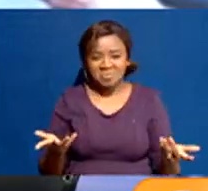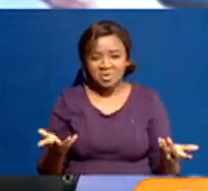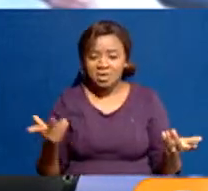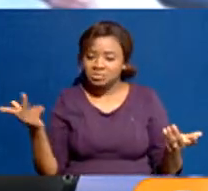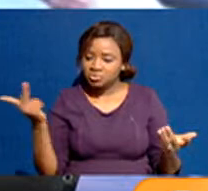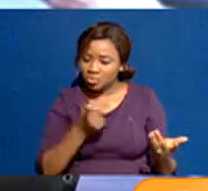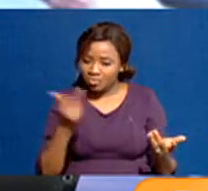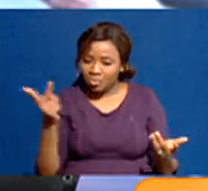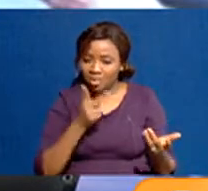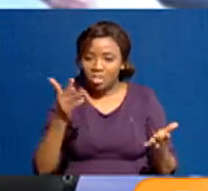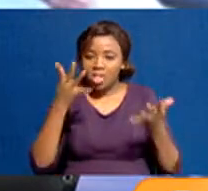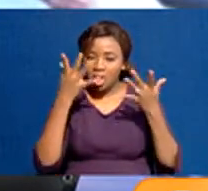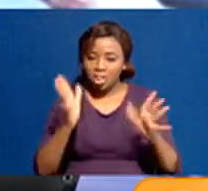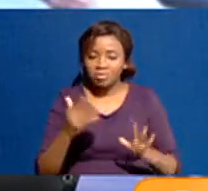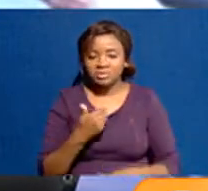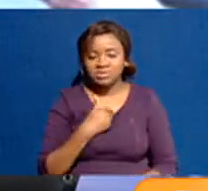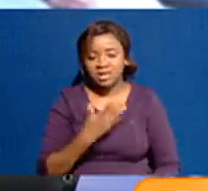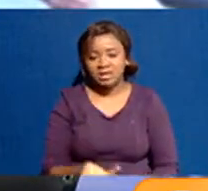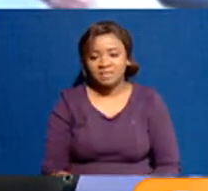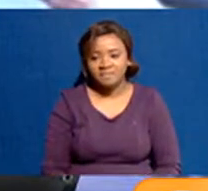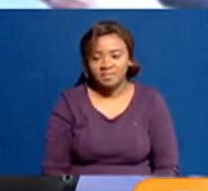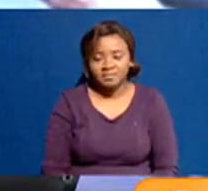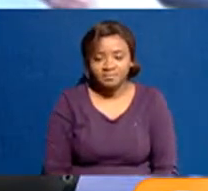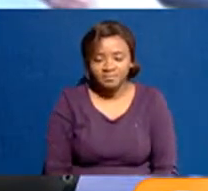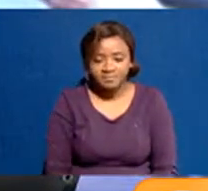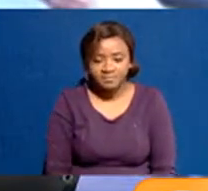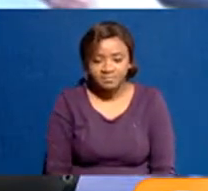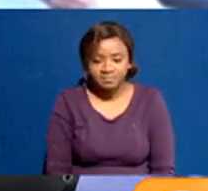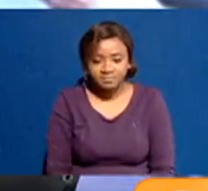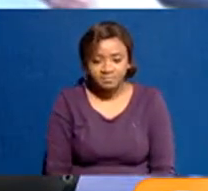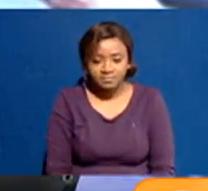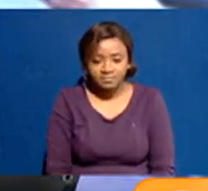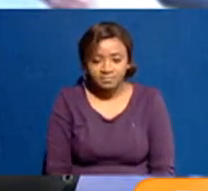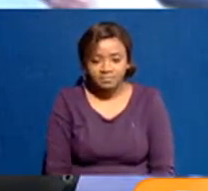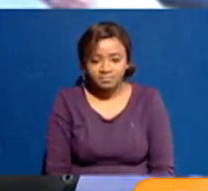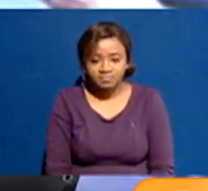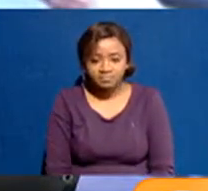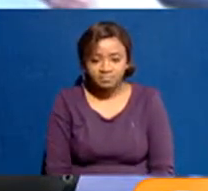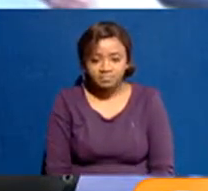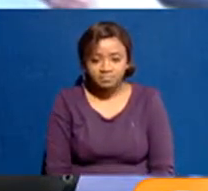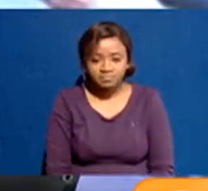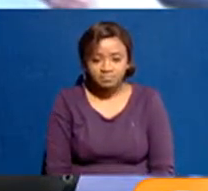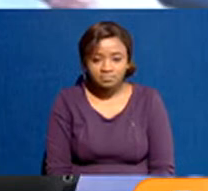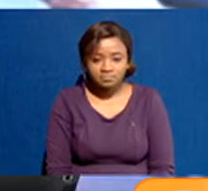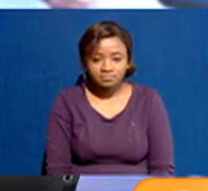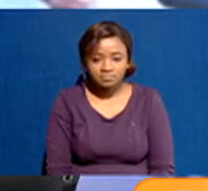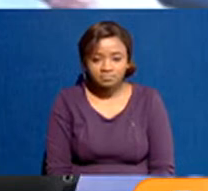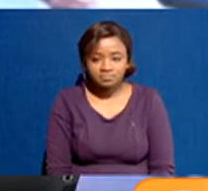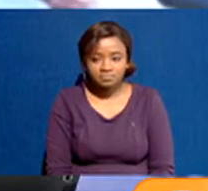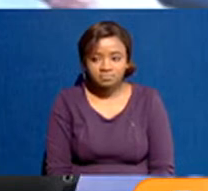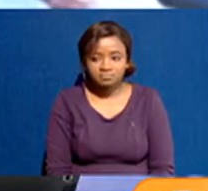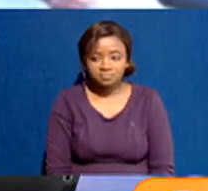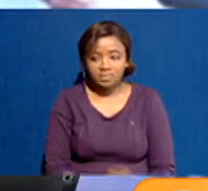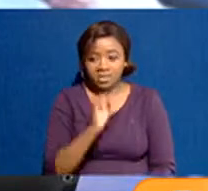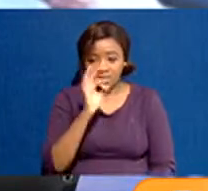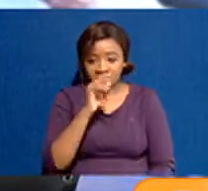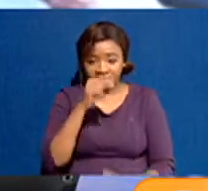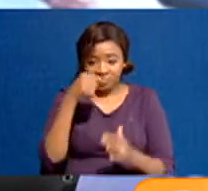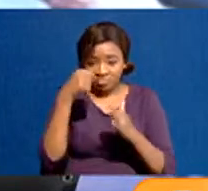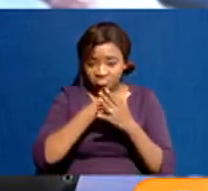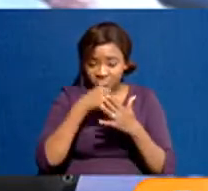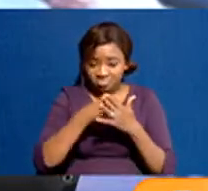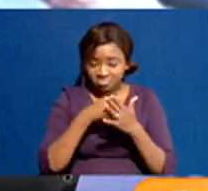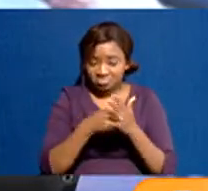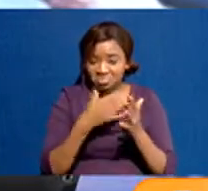losing because if you're advocating for the cost of living to calm down, I can tell you the dollar is going to go up